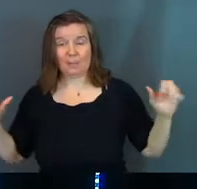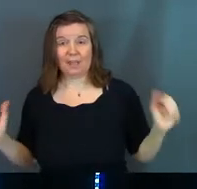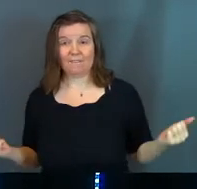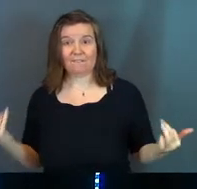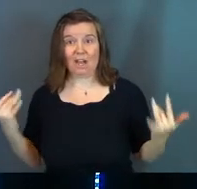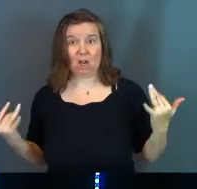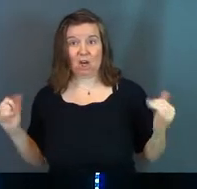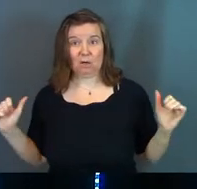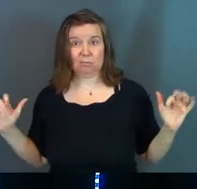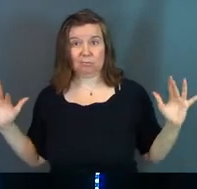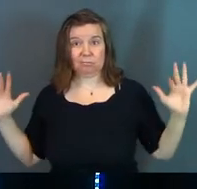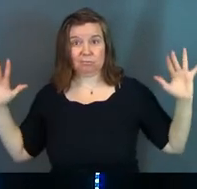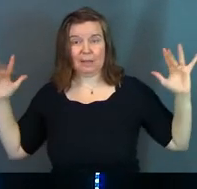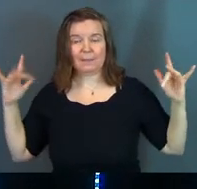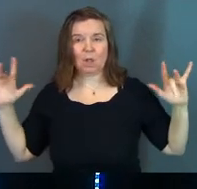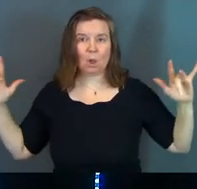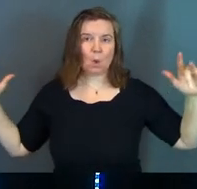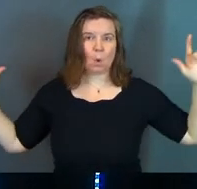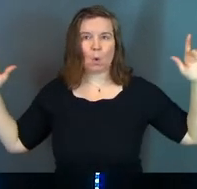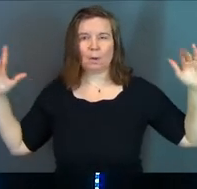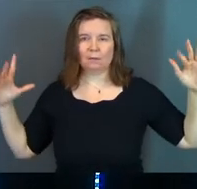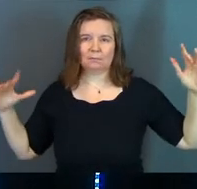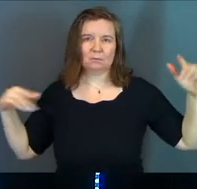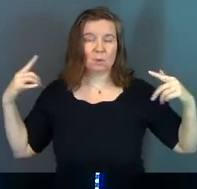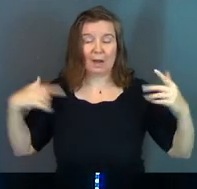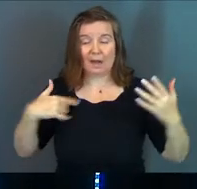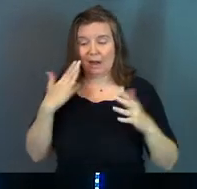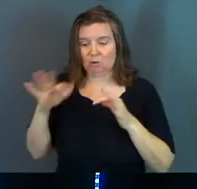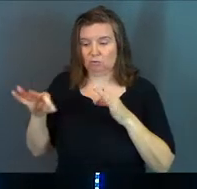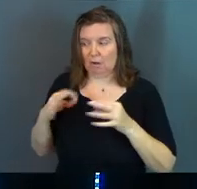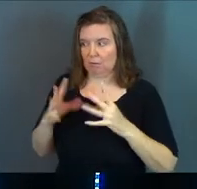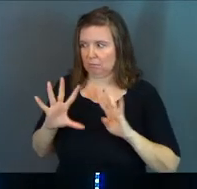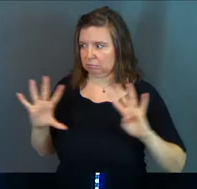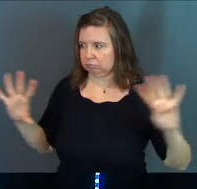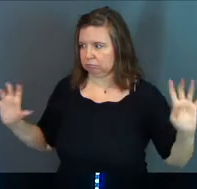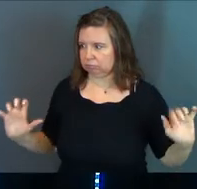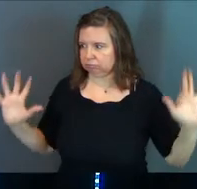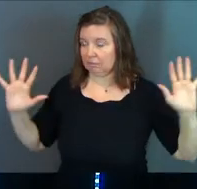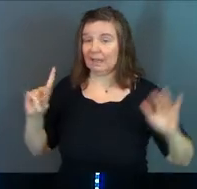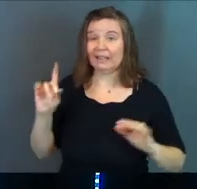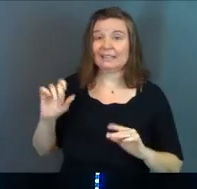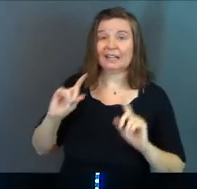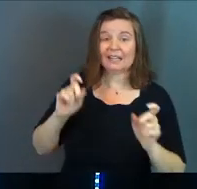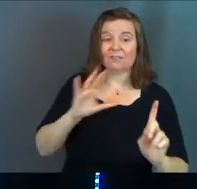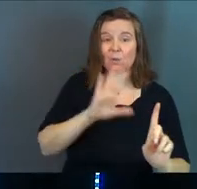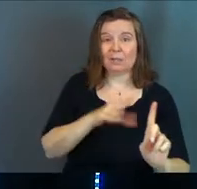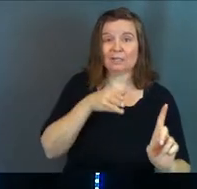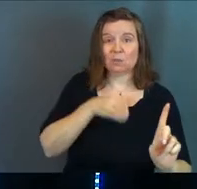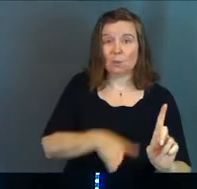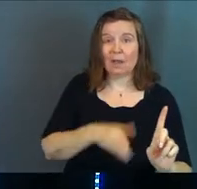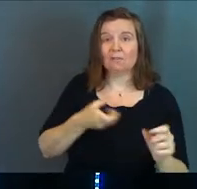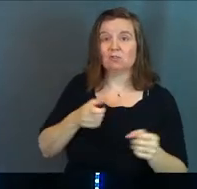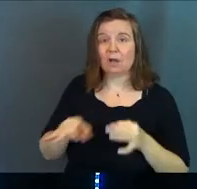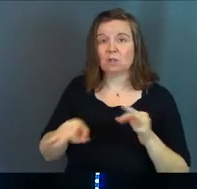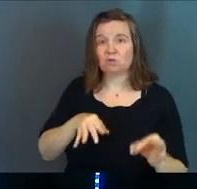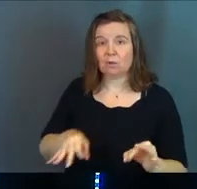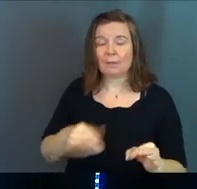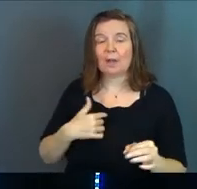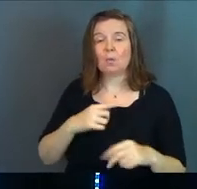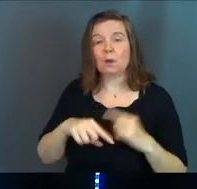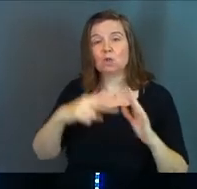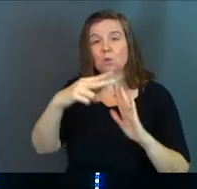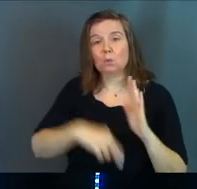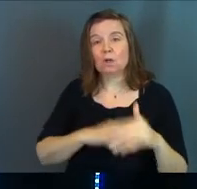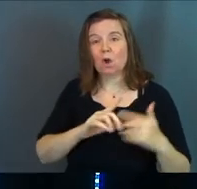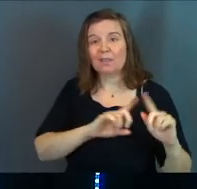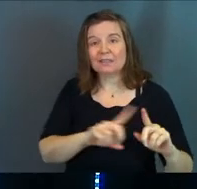fire because they're glowing and it's crazy and I don't even know how to describe it. And Daniel gives you his way of trying to describe it. And when